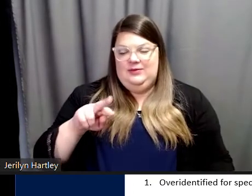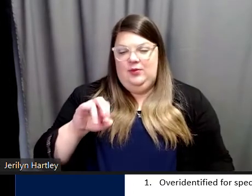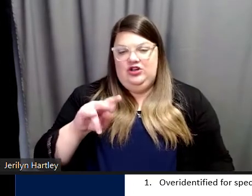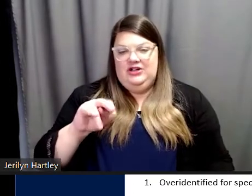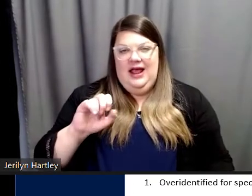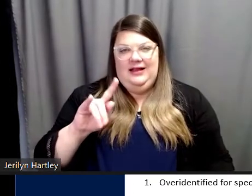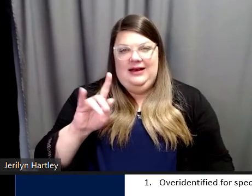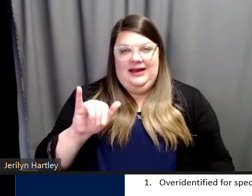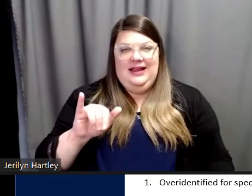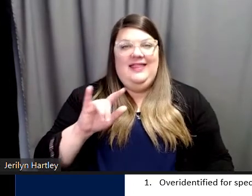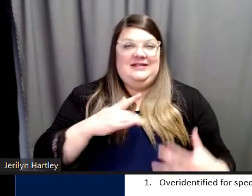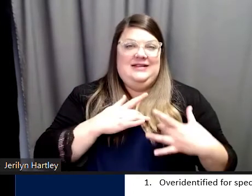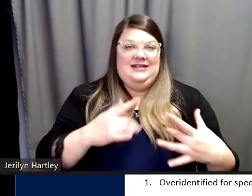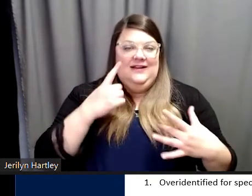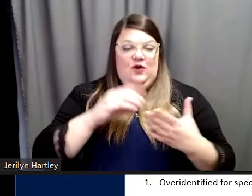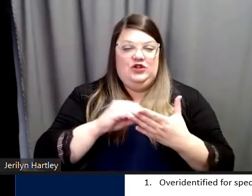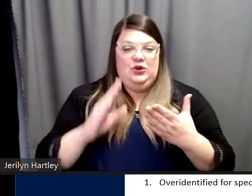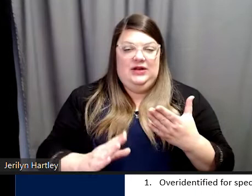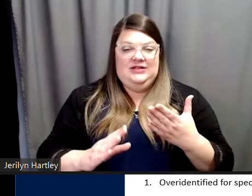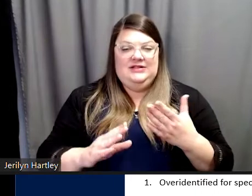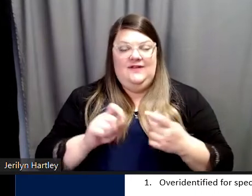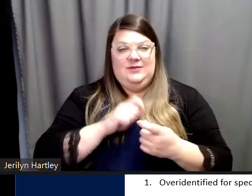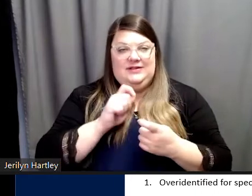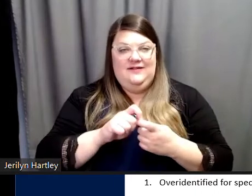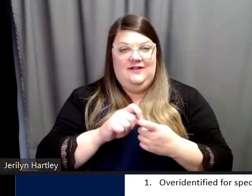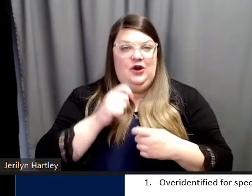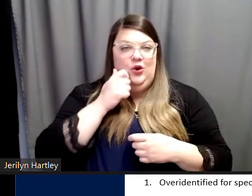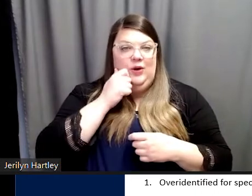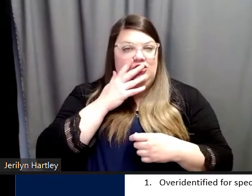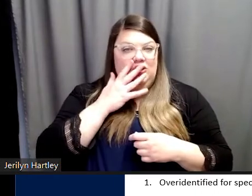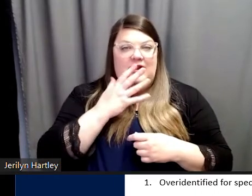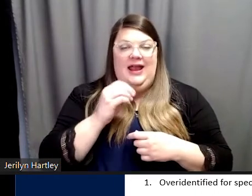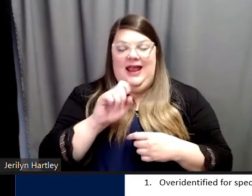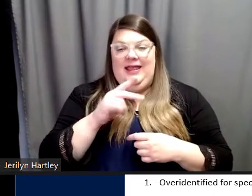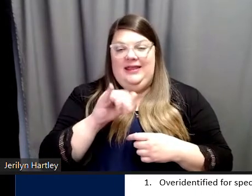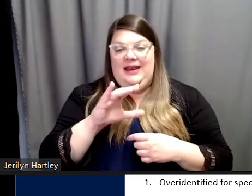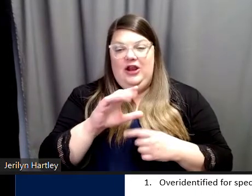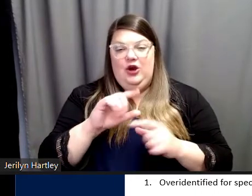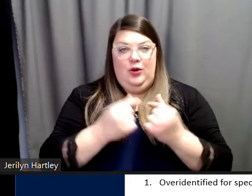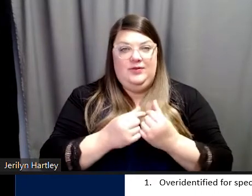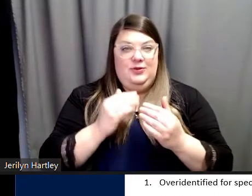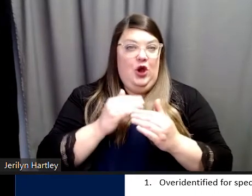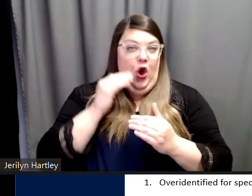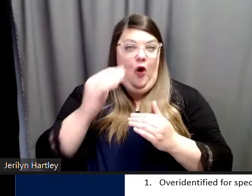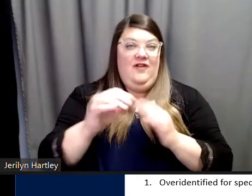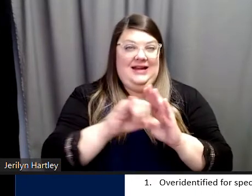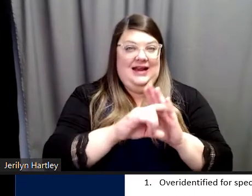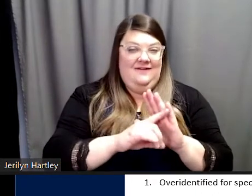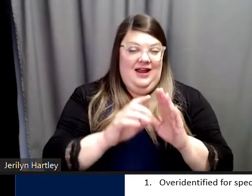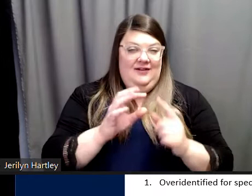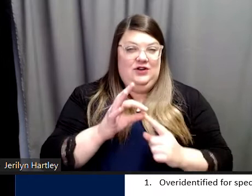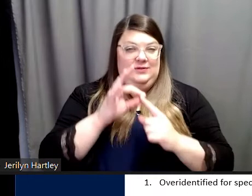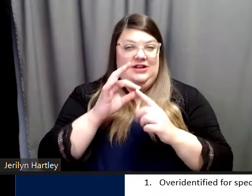tendency of students for students of certain racial and ethnic groups to be over identified for special education